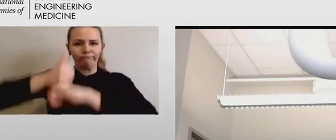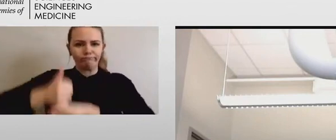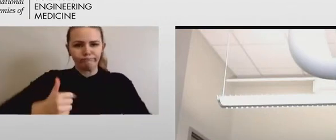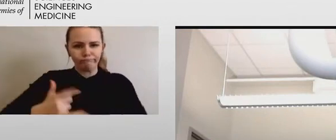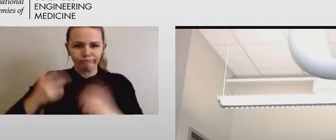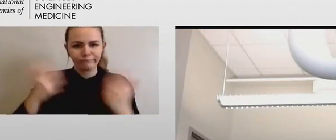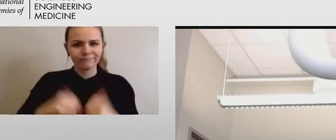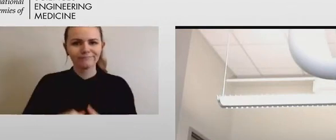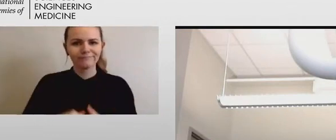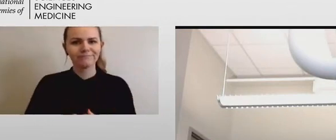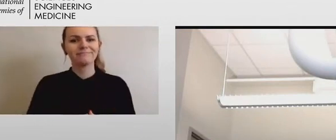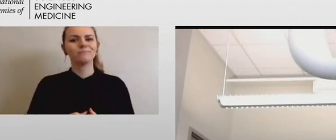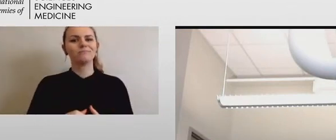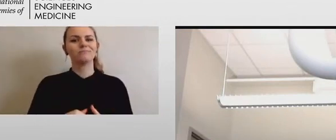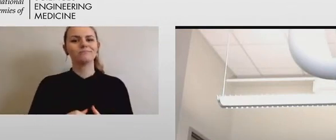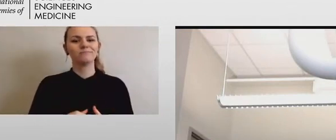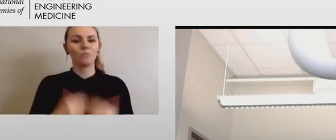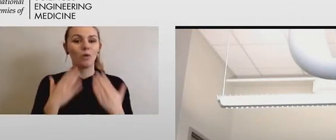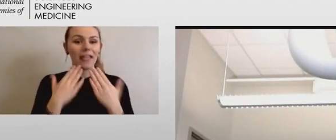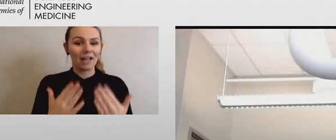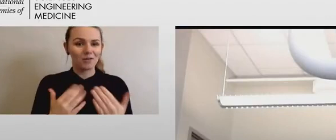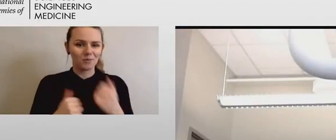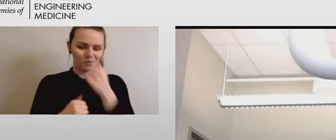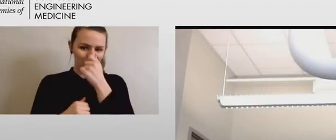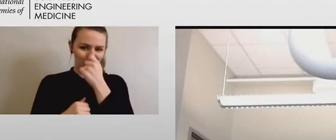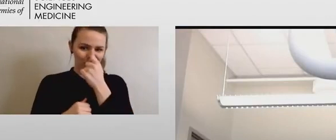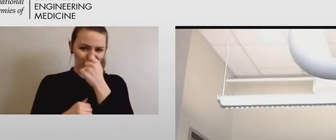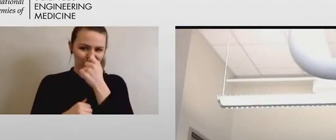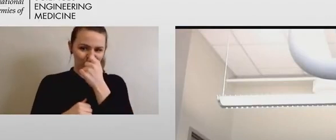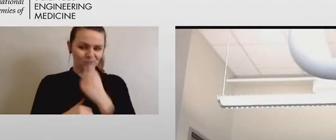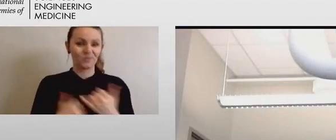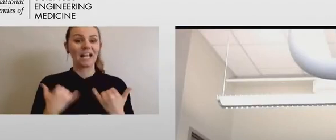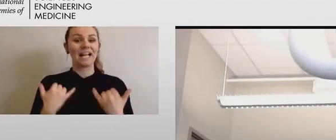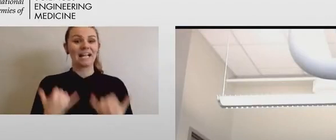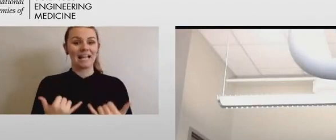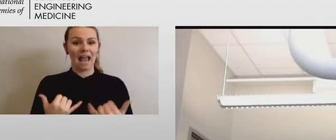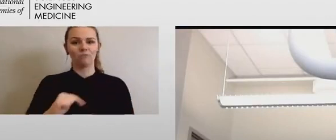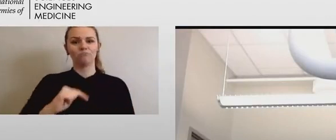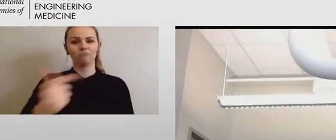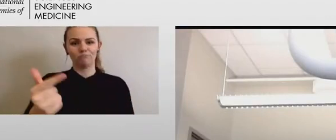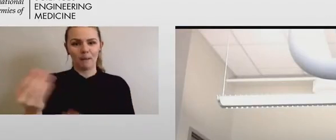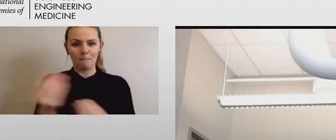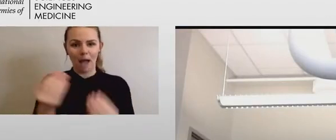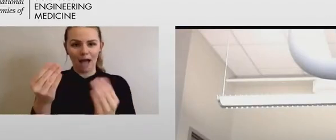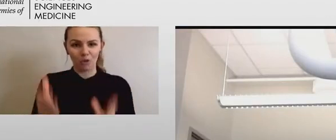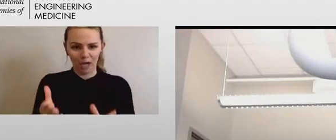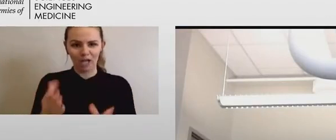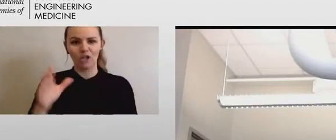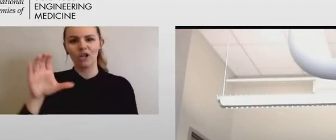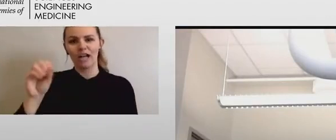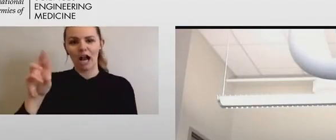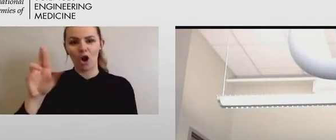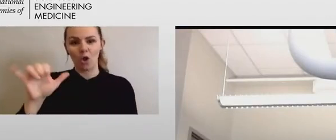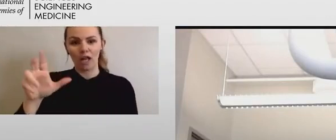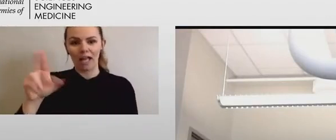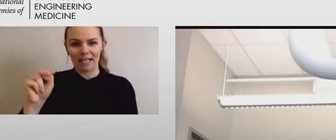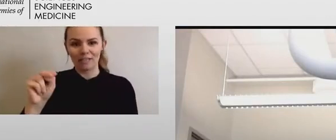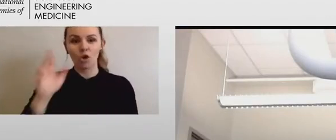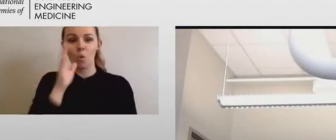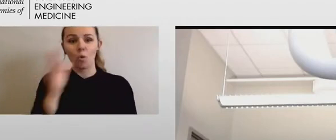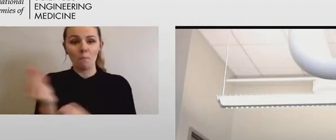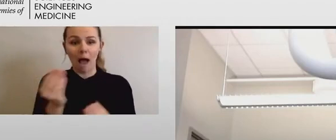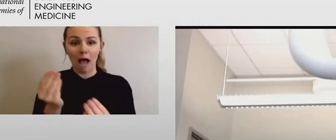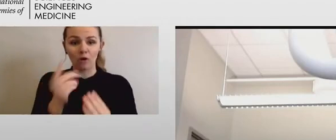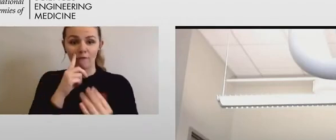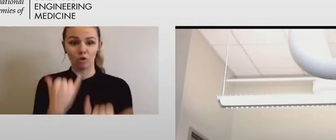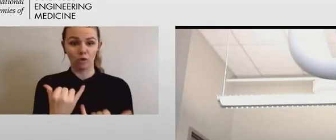Well, thank you. So at this point, I'm going to turn over the moderating to Carolyn Solomon, who will be our moderator for today's